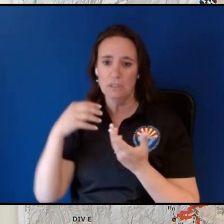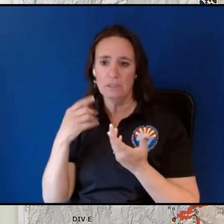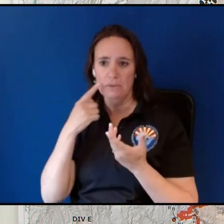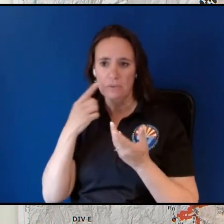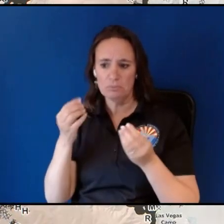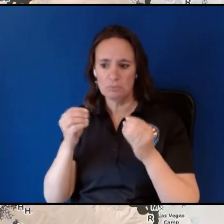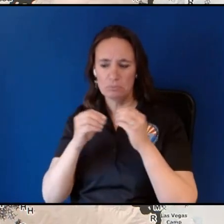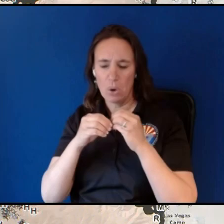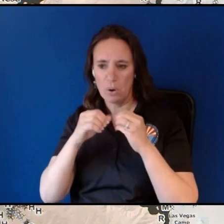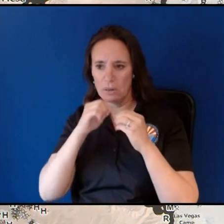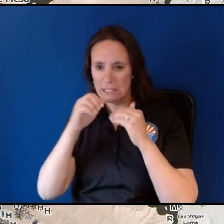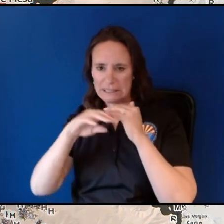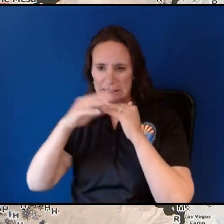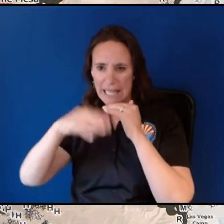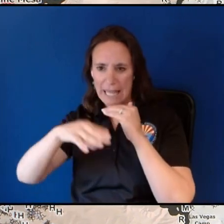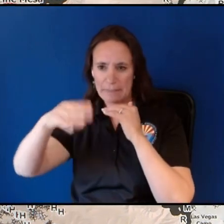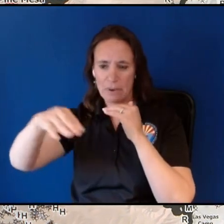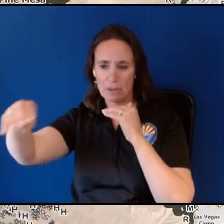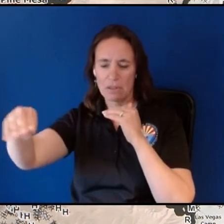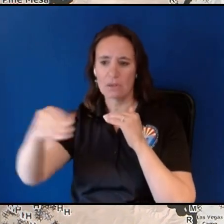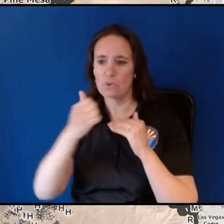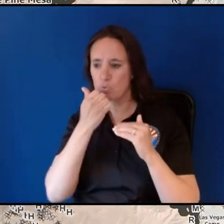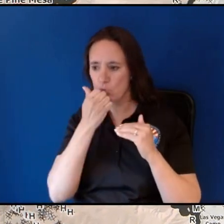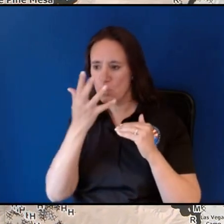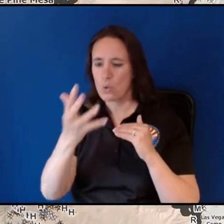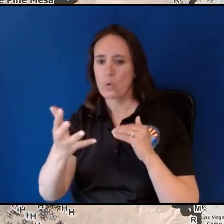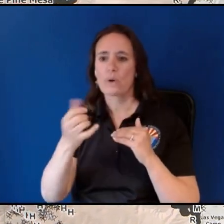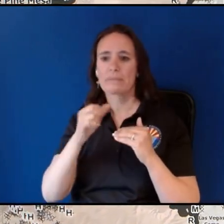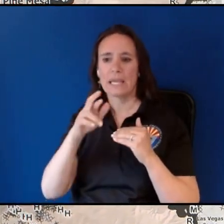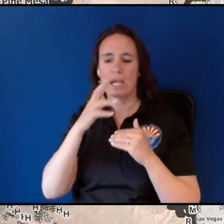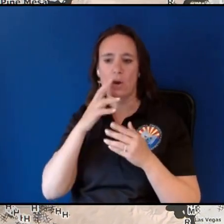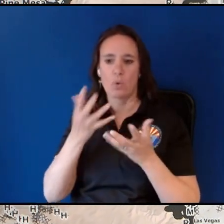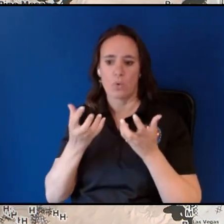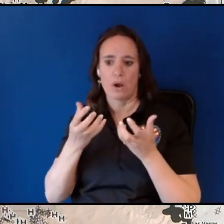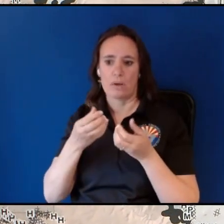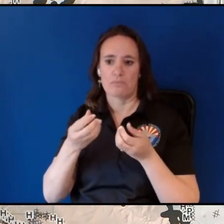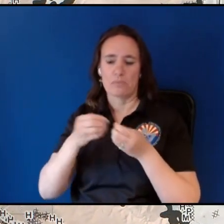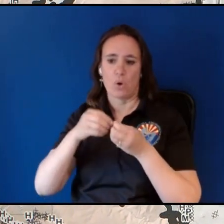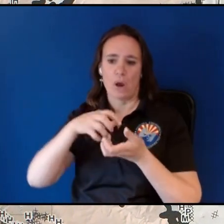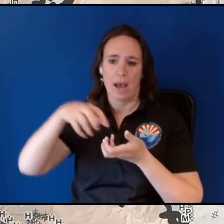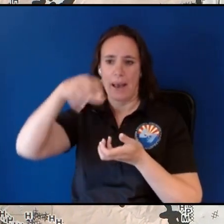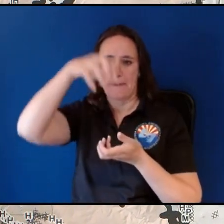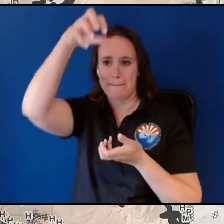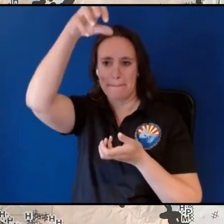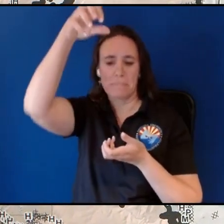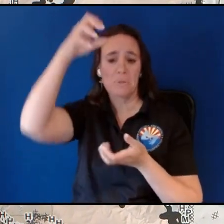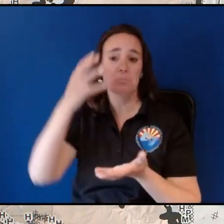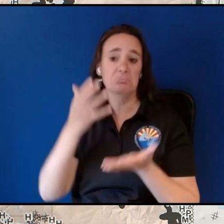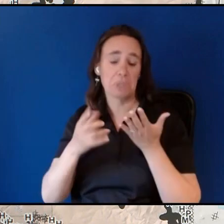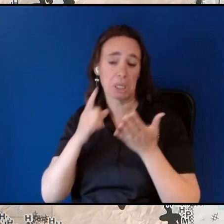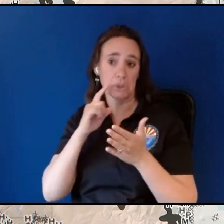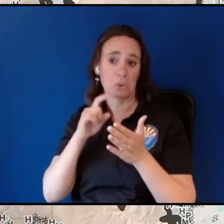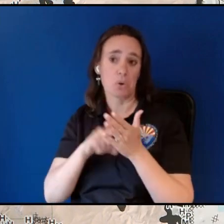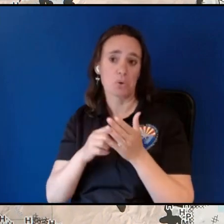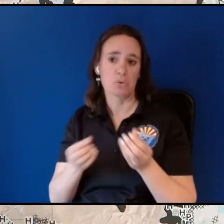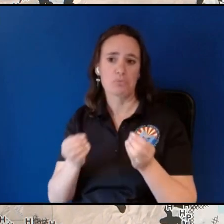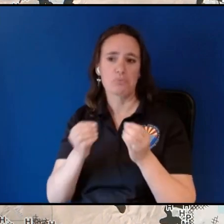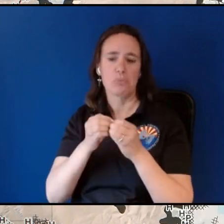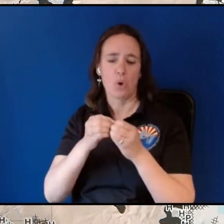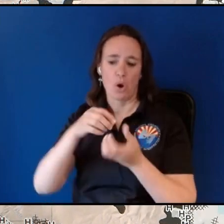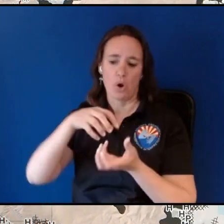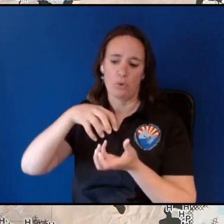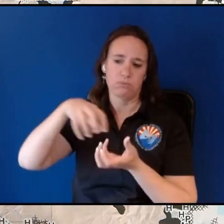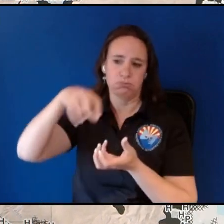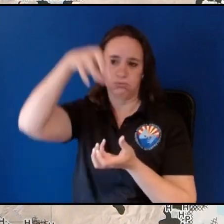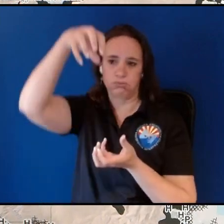the surface that air is going to want to rise a little bit further up so don't be surprised to see more vertical development to smoke